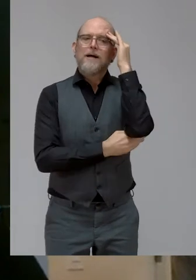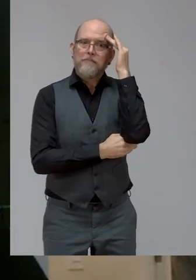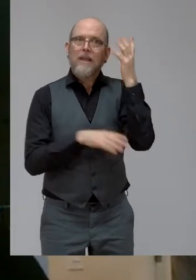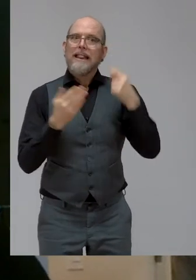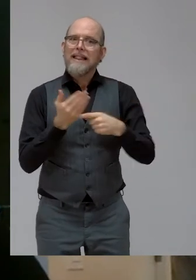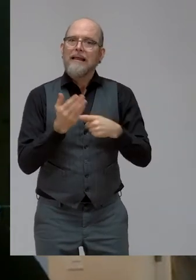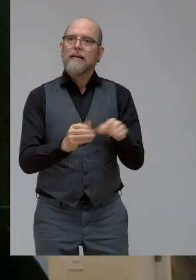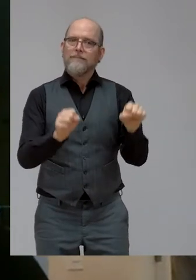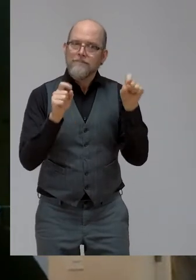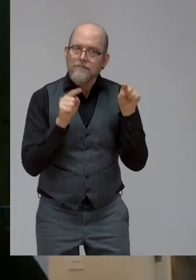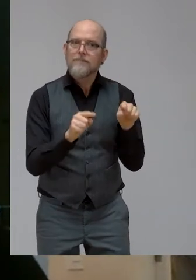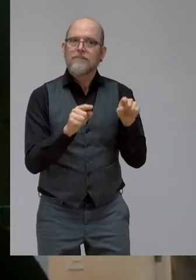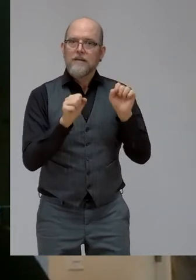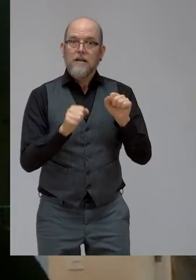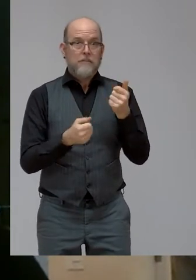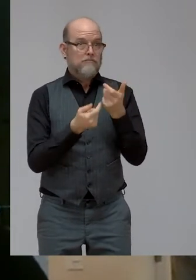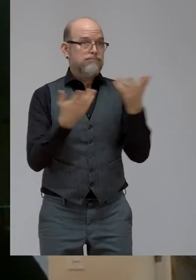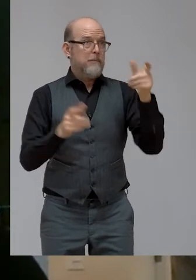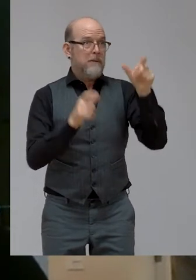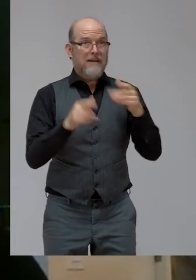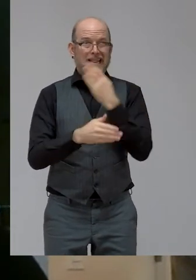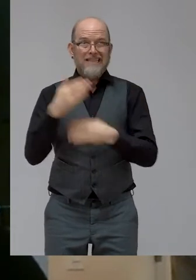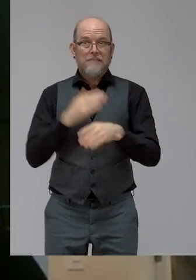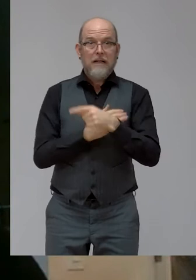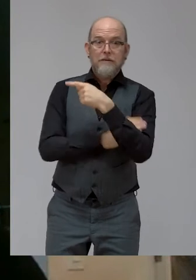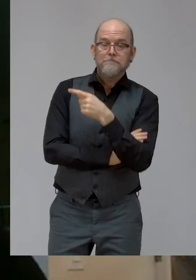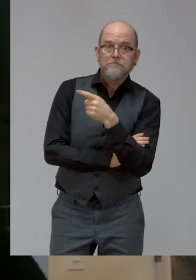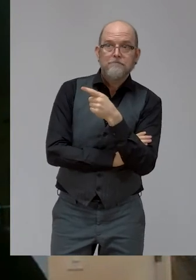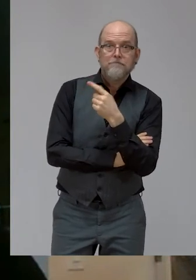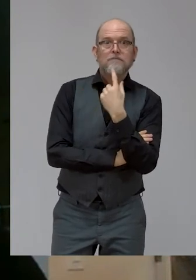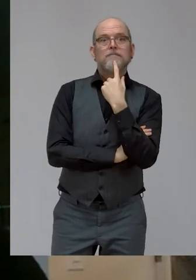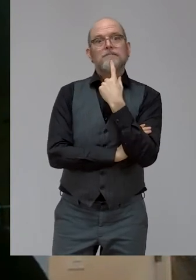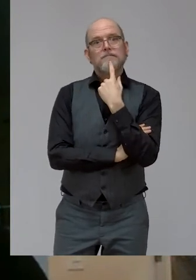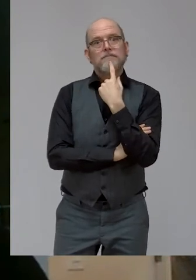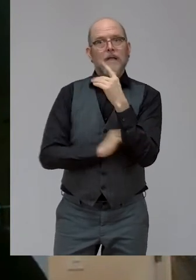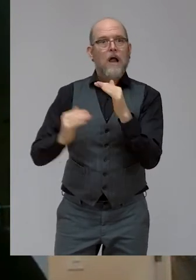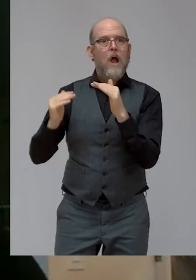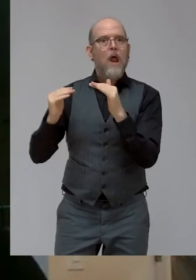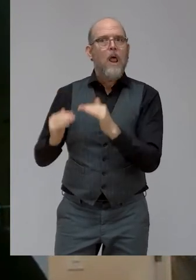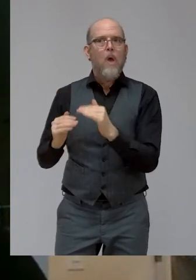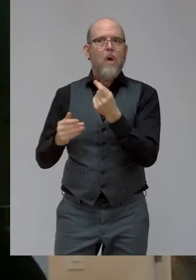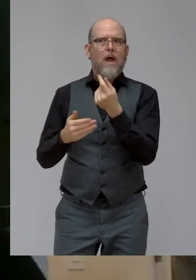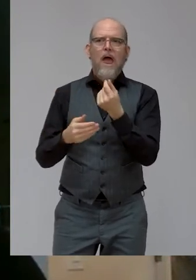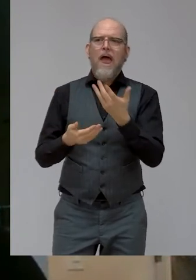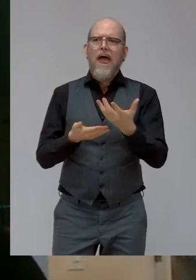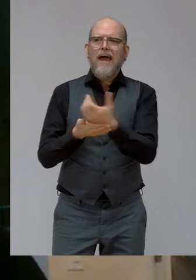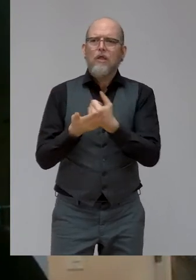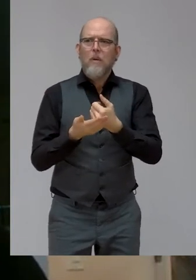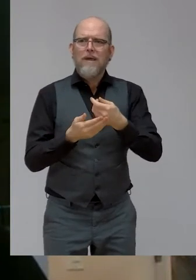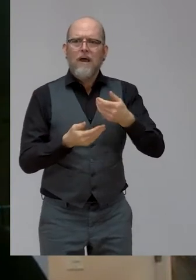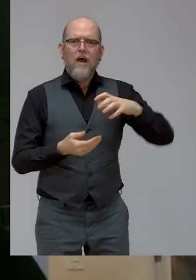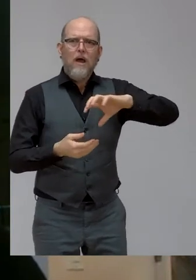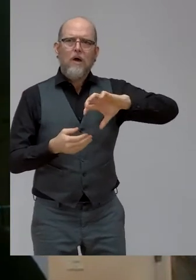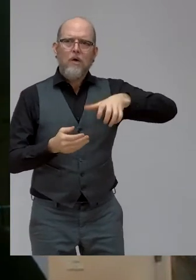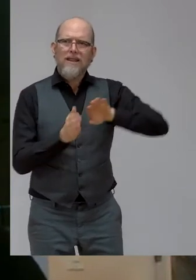there are many persons with disabilities, especially in low and middle income countries who face barriers, including